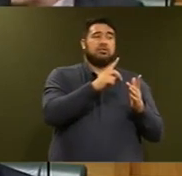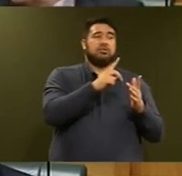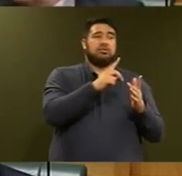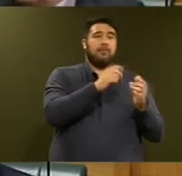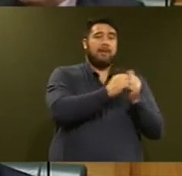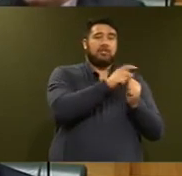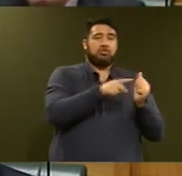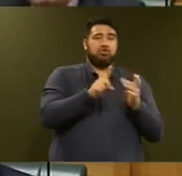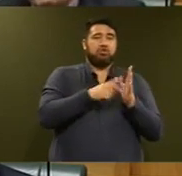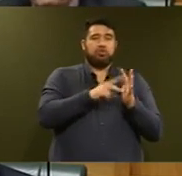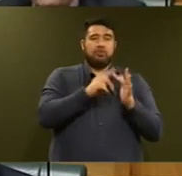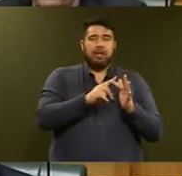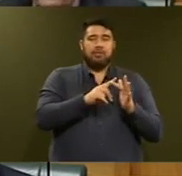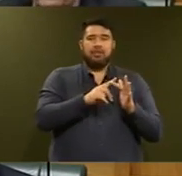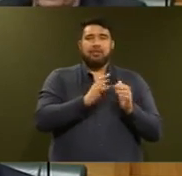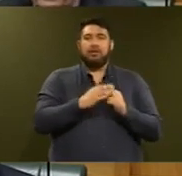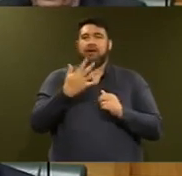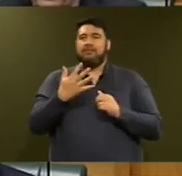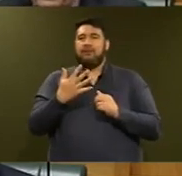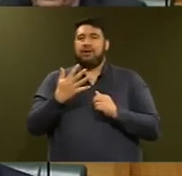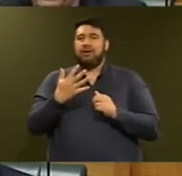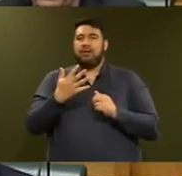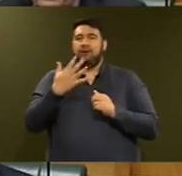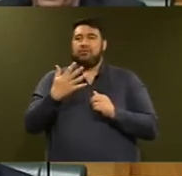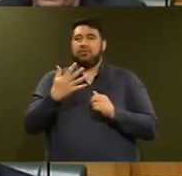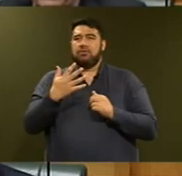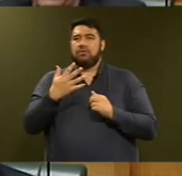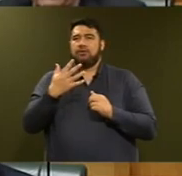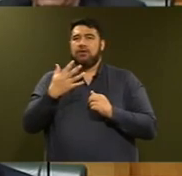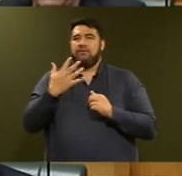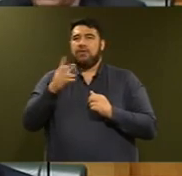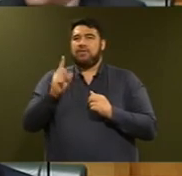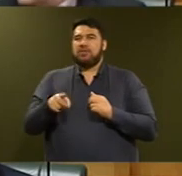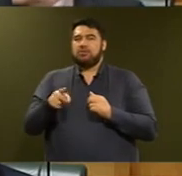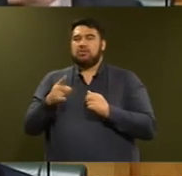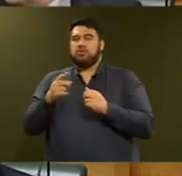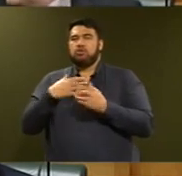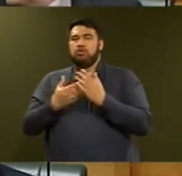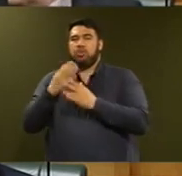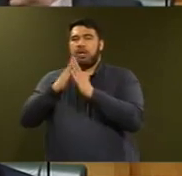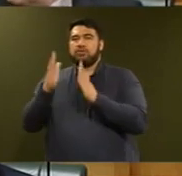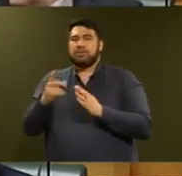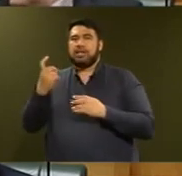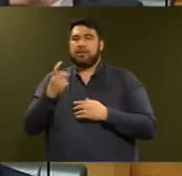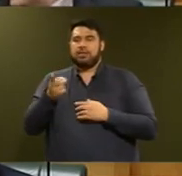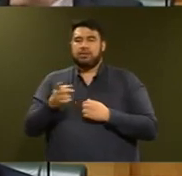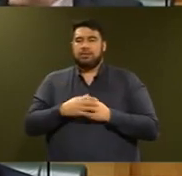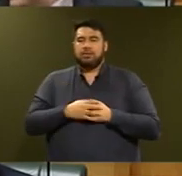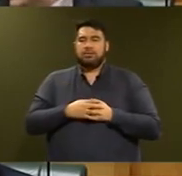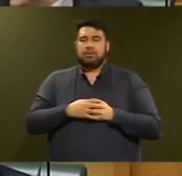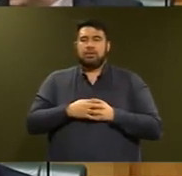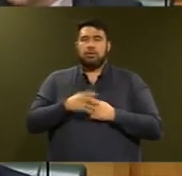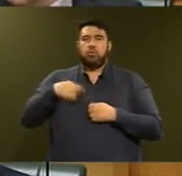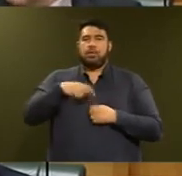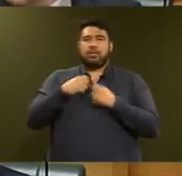new Housing New Zealand properties currently under construction. This government is committed to rebuilding state housing in New